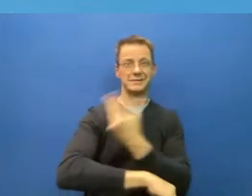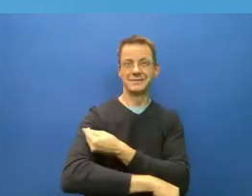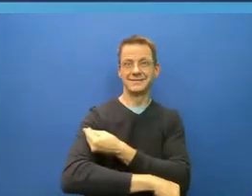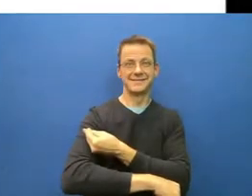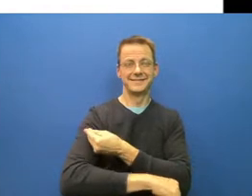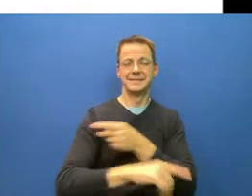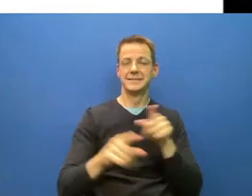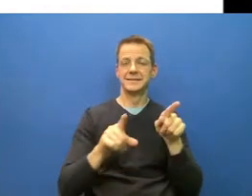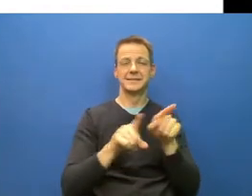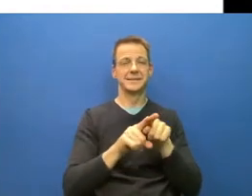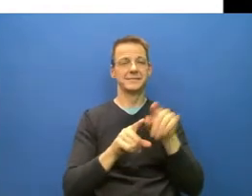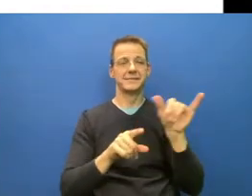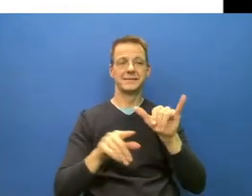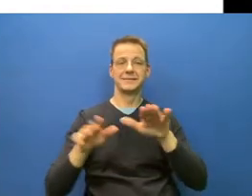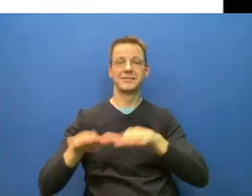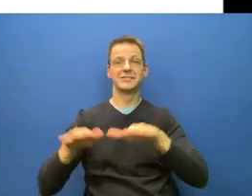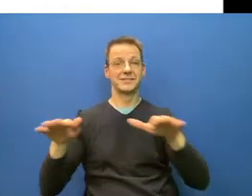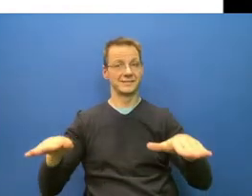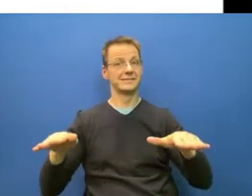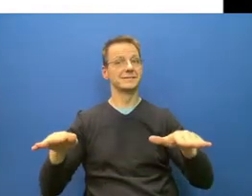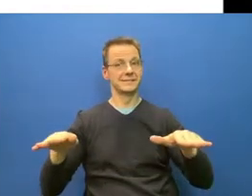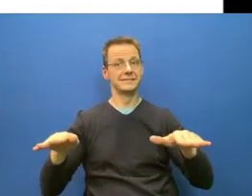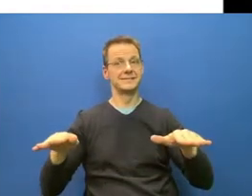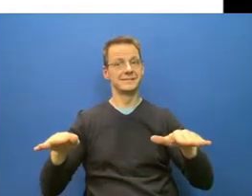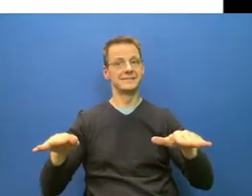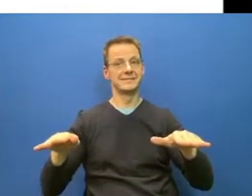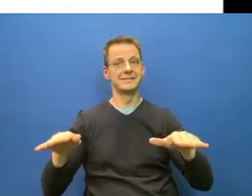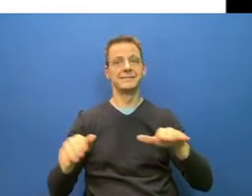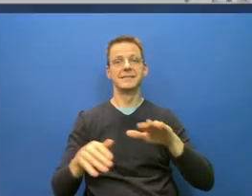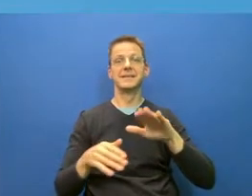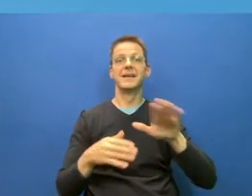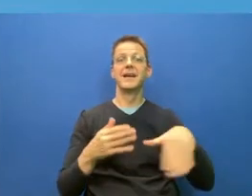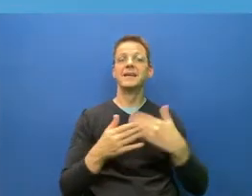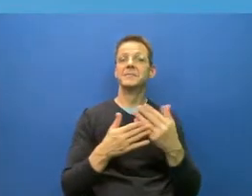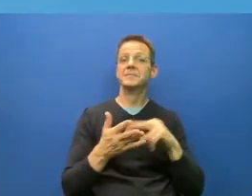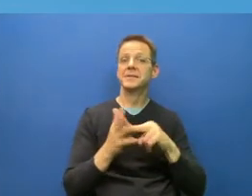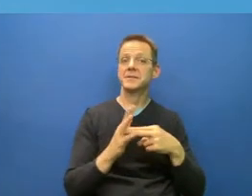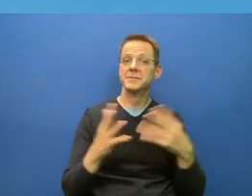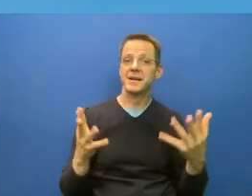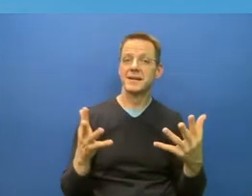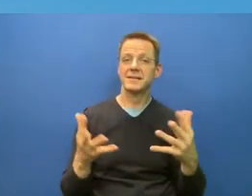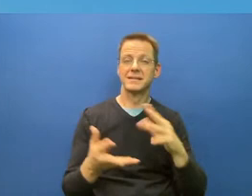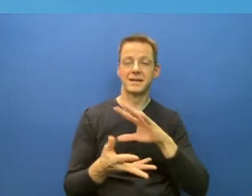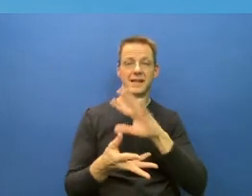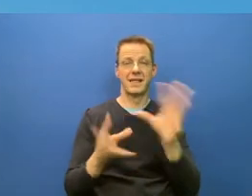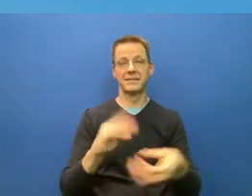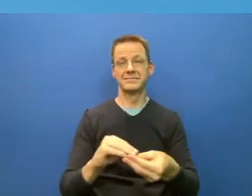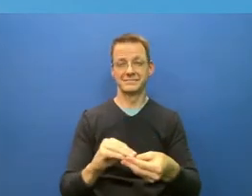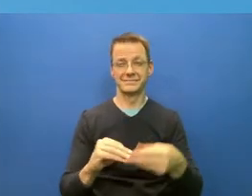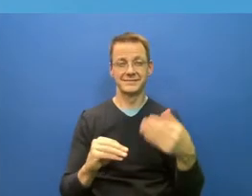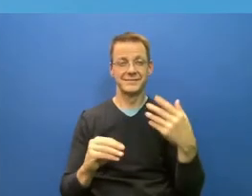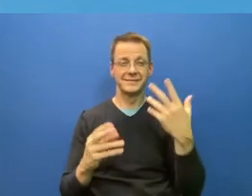concludes, I think, that the best strategy is to avoid infections entirely. Next slide, please.